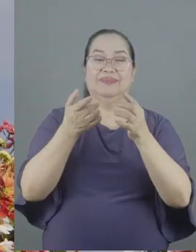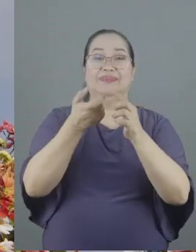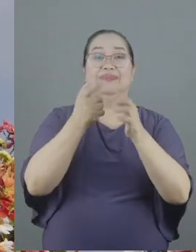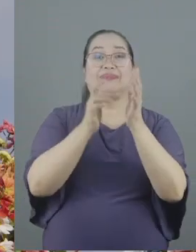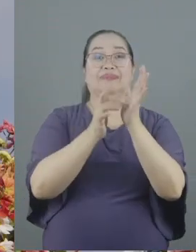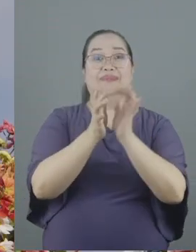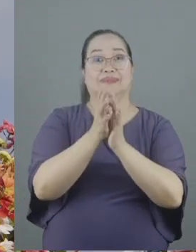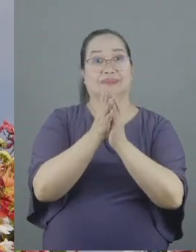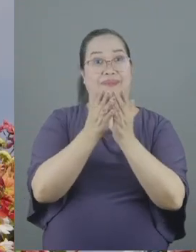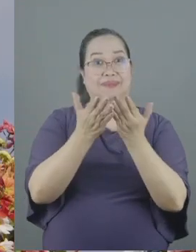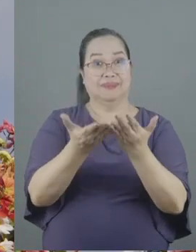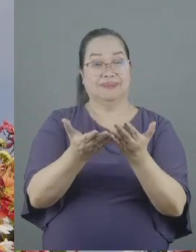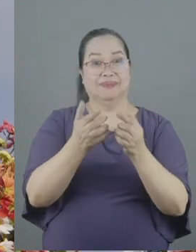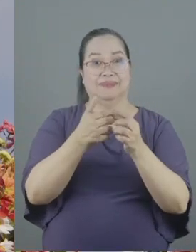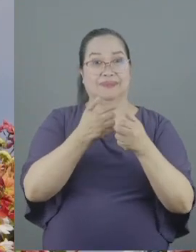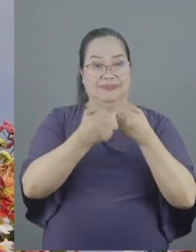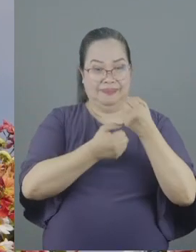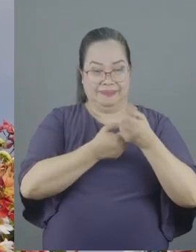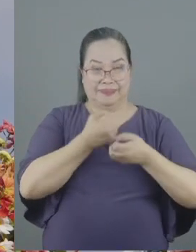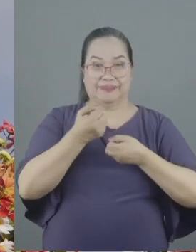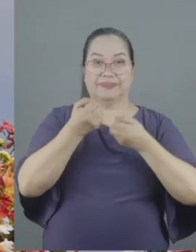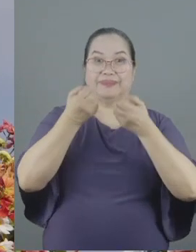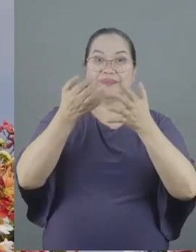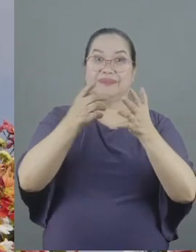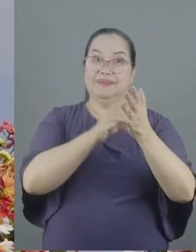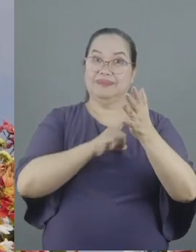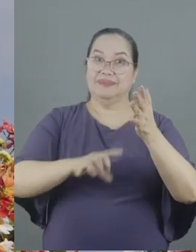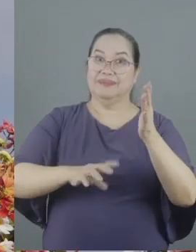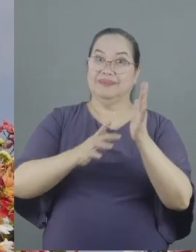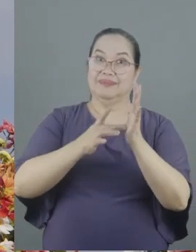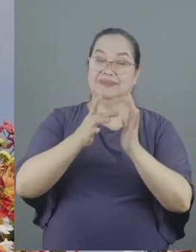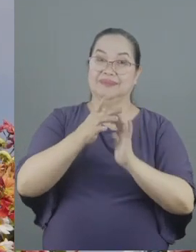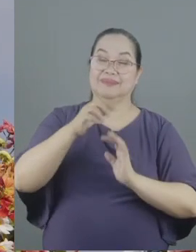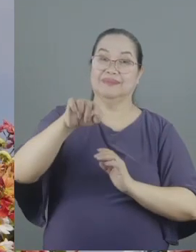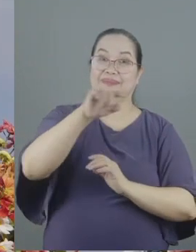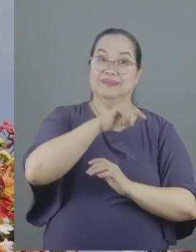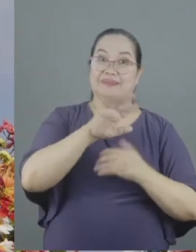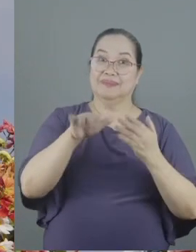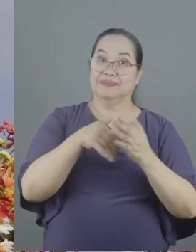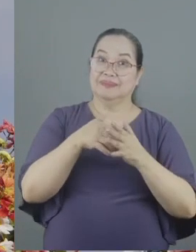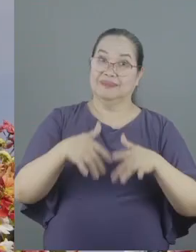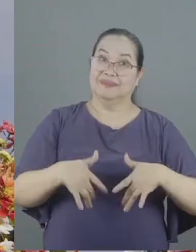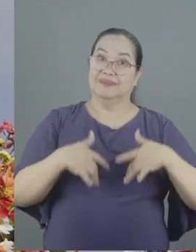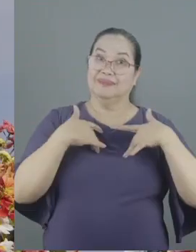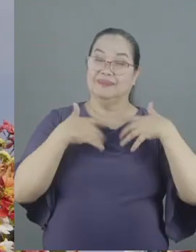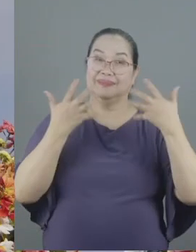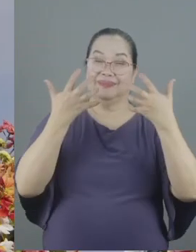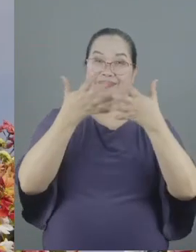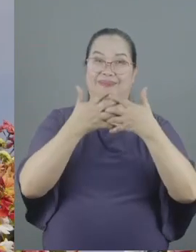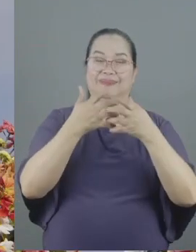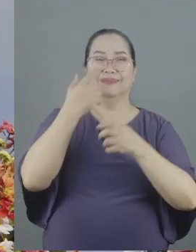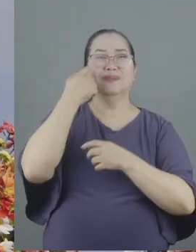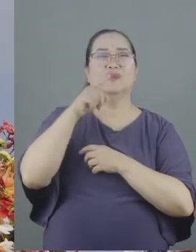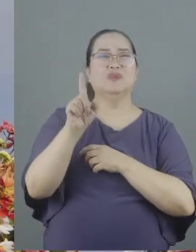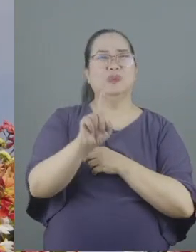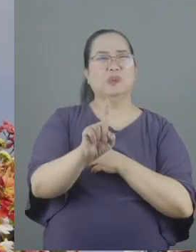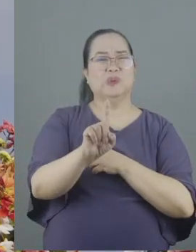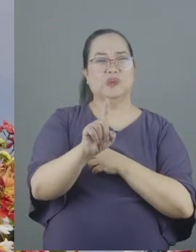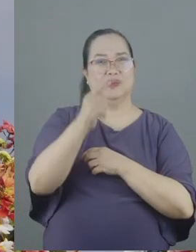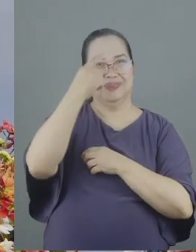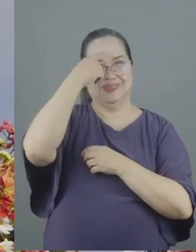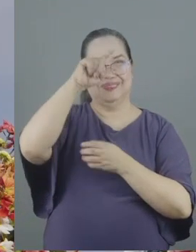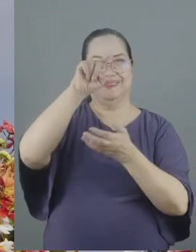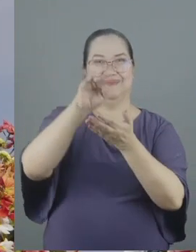and from the self sacrificing example of our Lord Jesus Christ we might all live in harmony for what for the